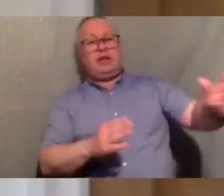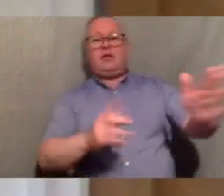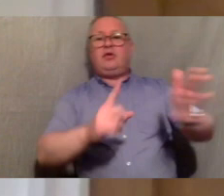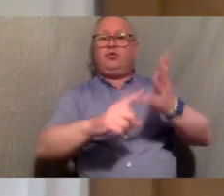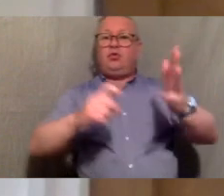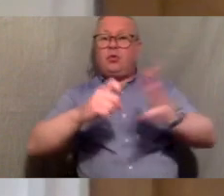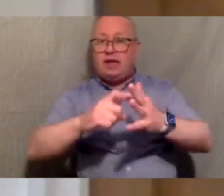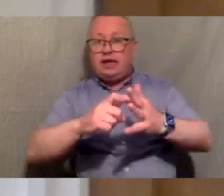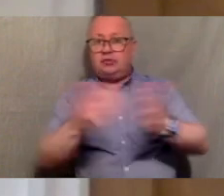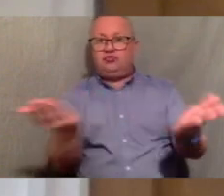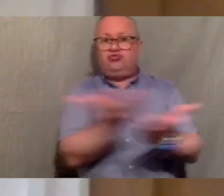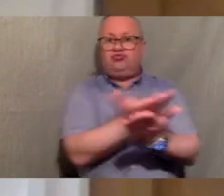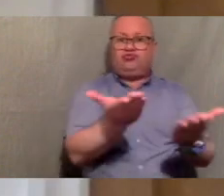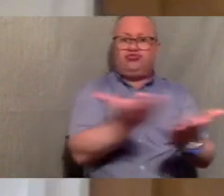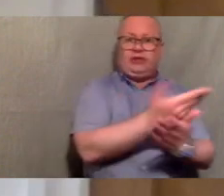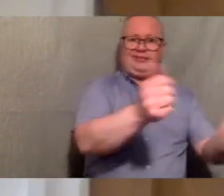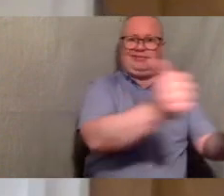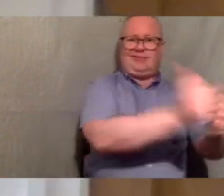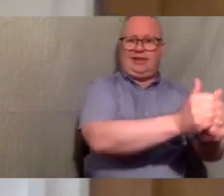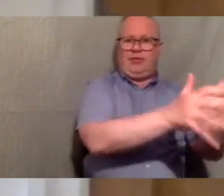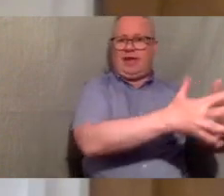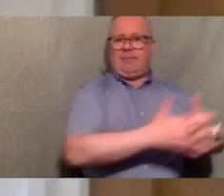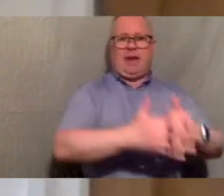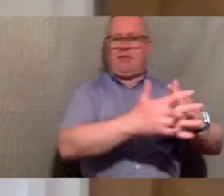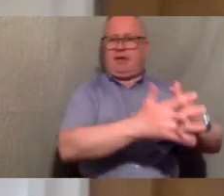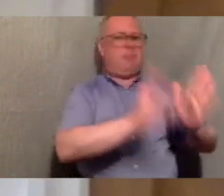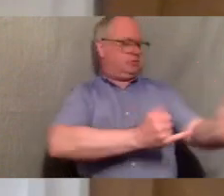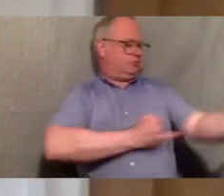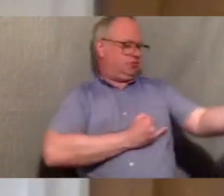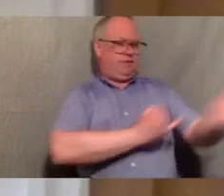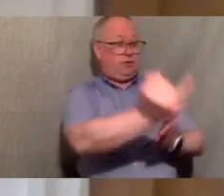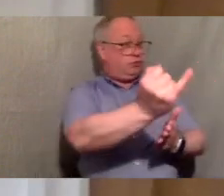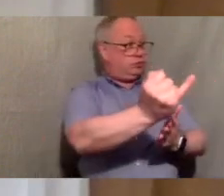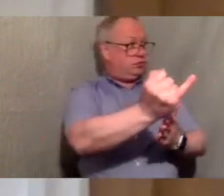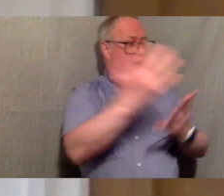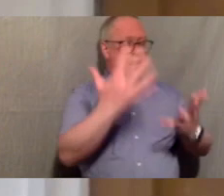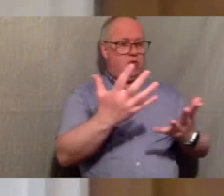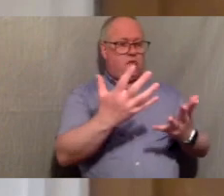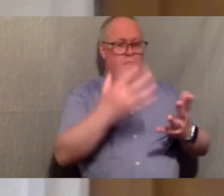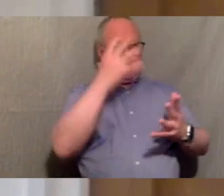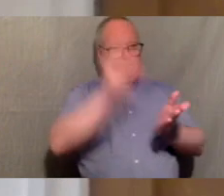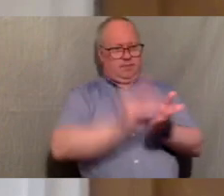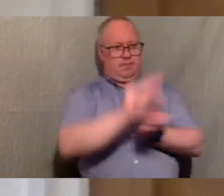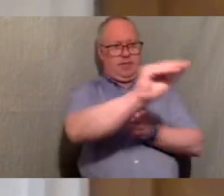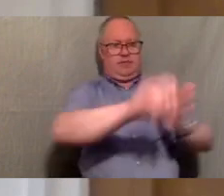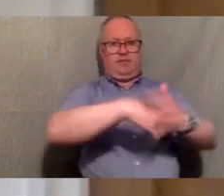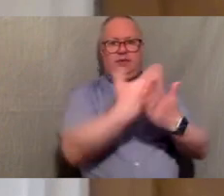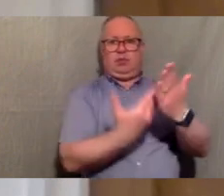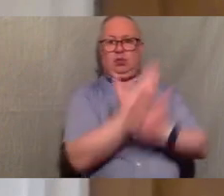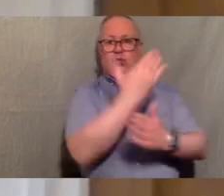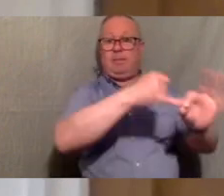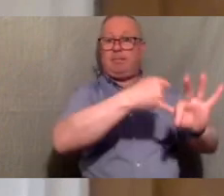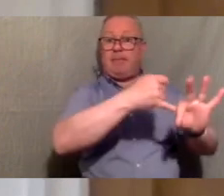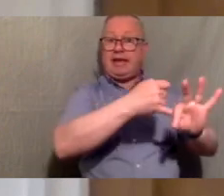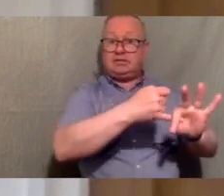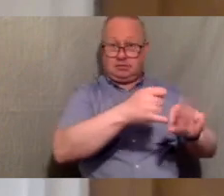us um there's public money going into the development of new medicines um including treatments or or um or a vaccine